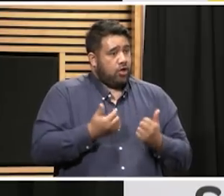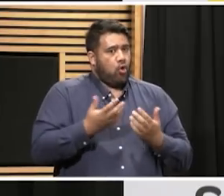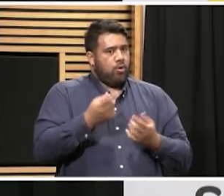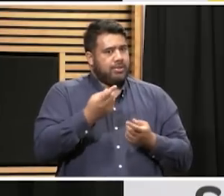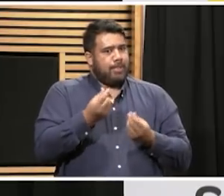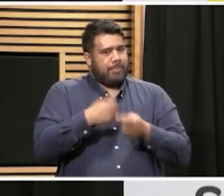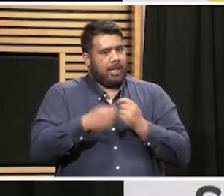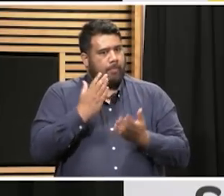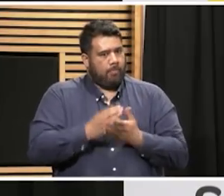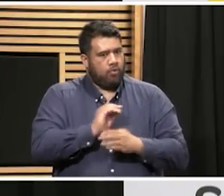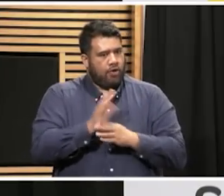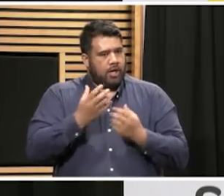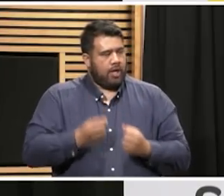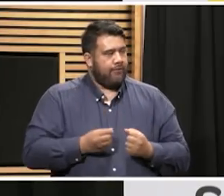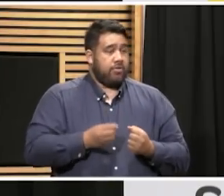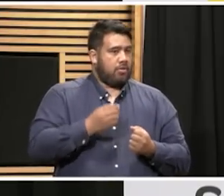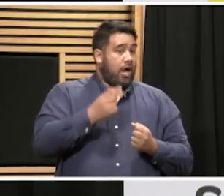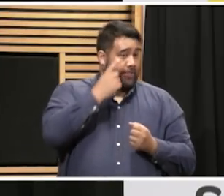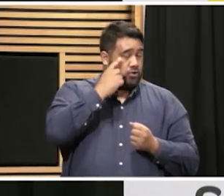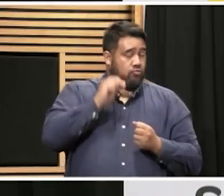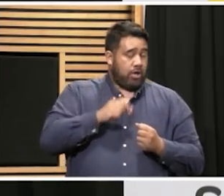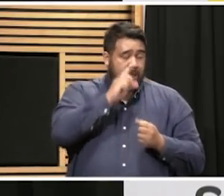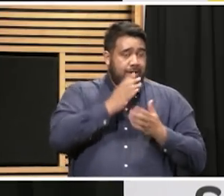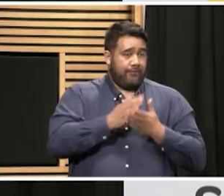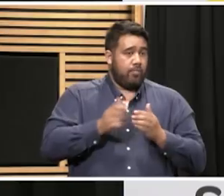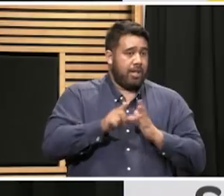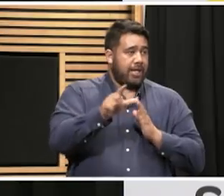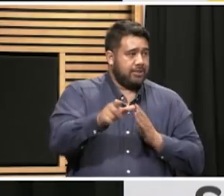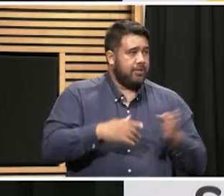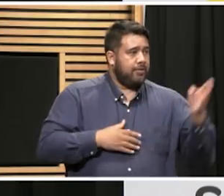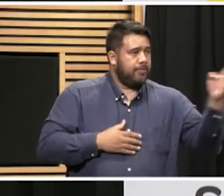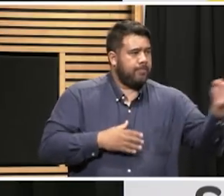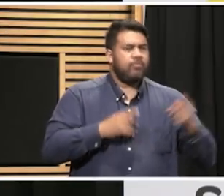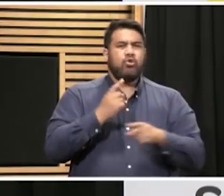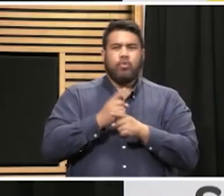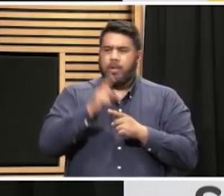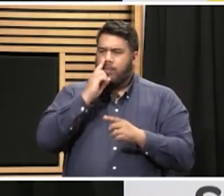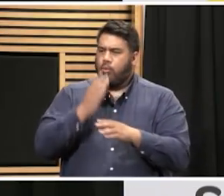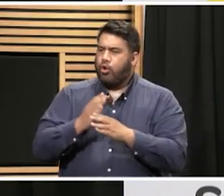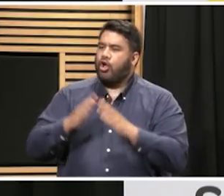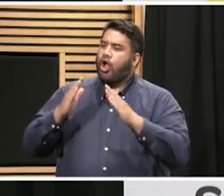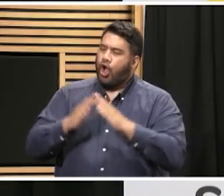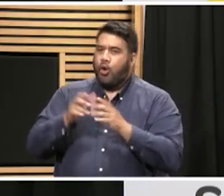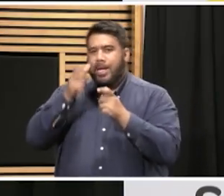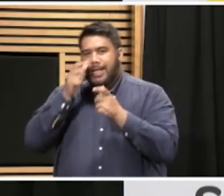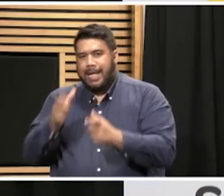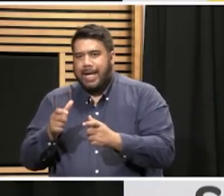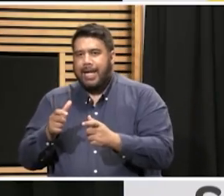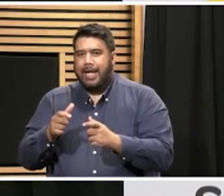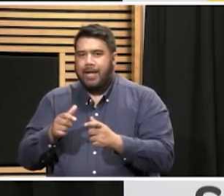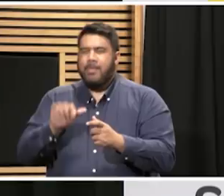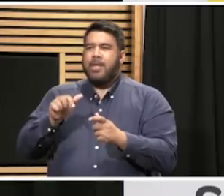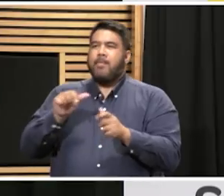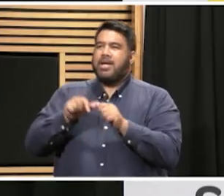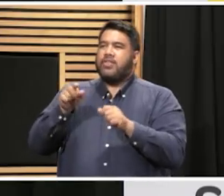Is there any advice being developed for the likes of home care workers to develop work bubbles so so many people